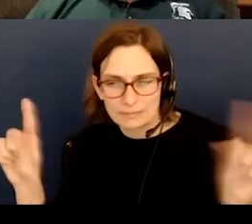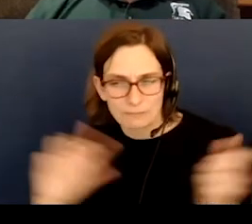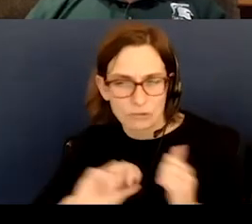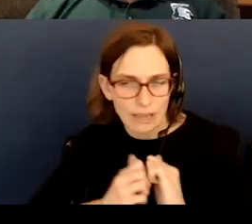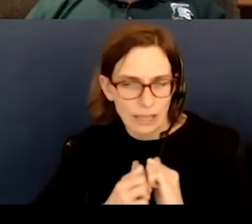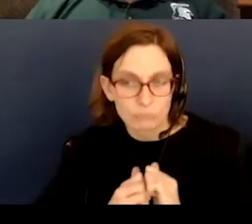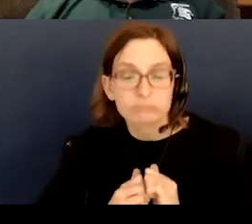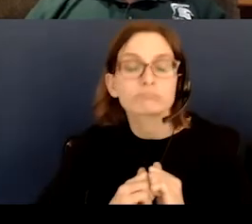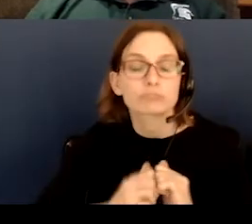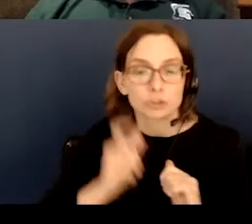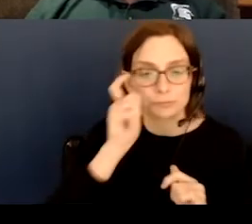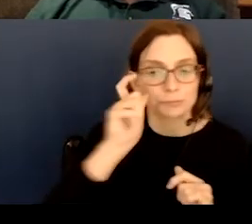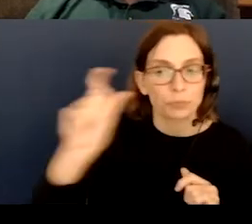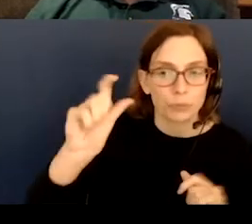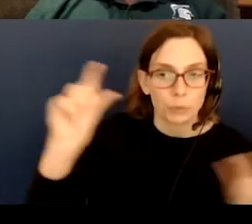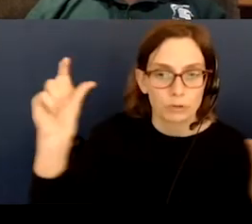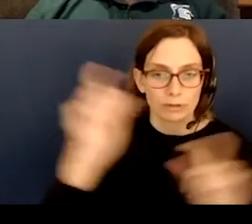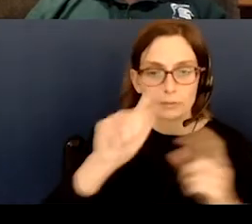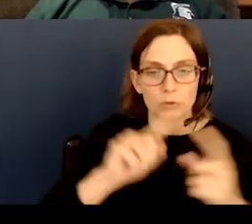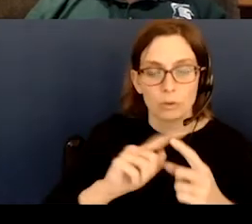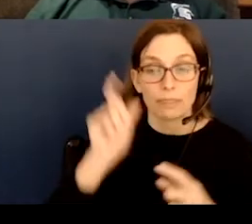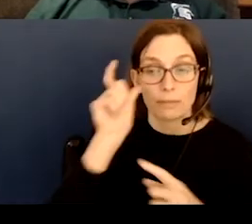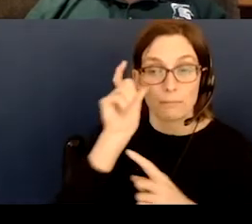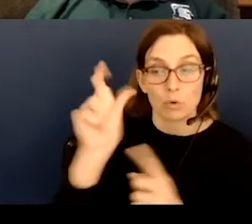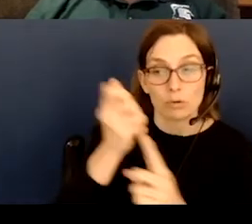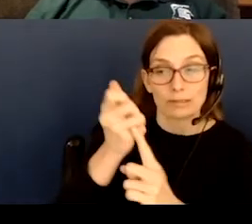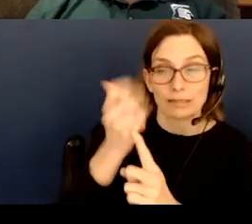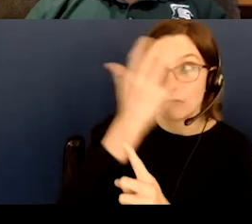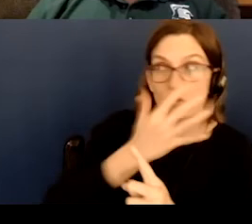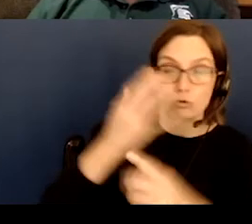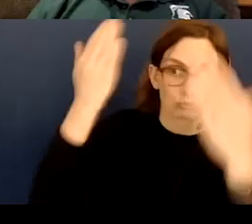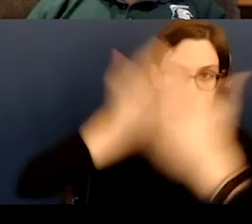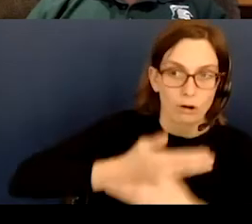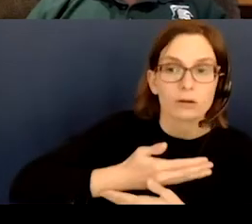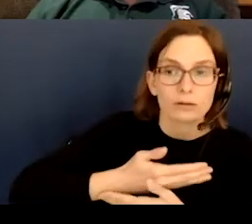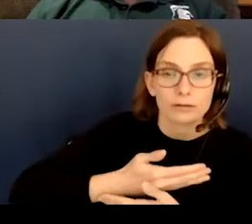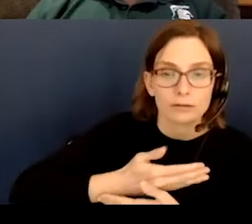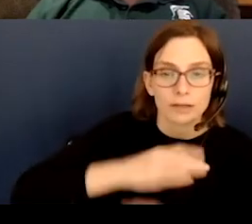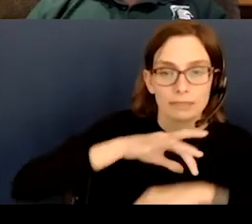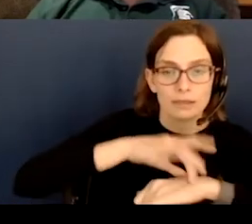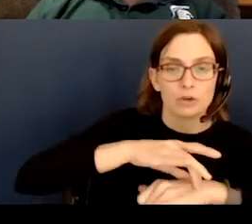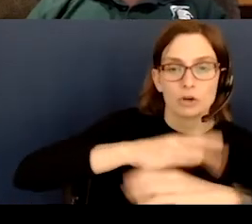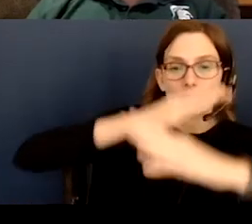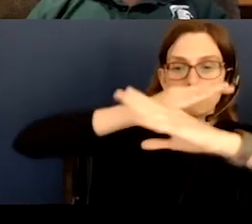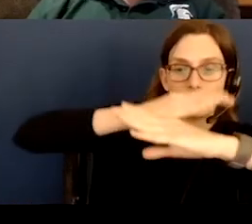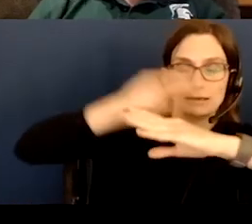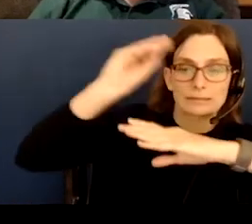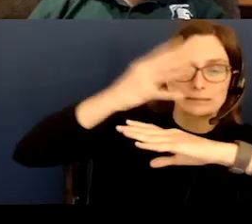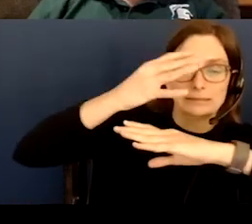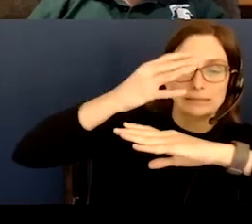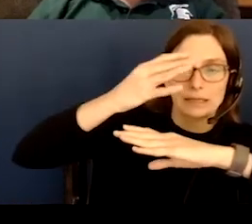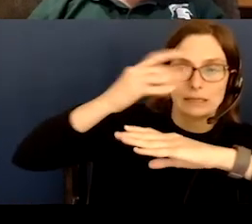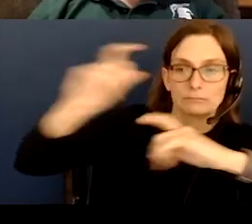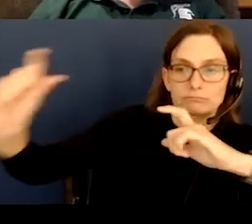is when the moon goes dark. So the Earth blocks the sun's light from reaching the moon, and the moon